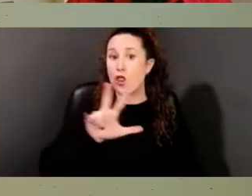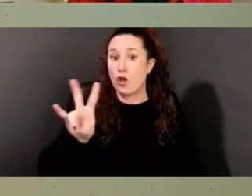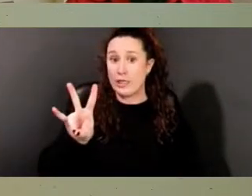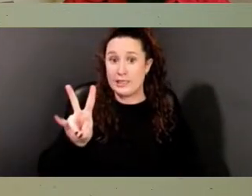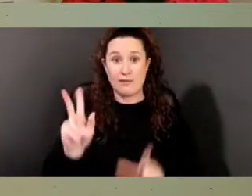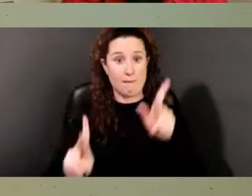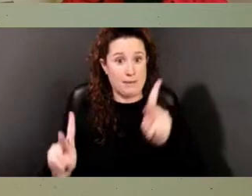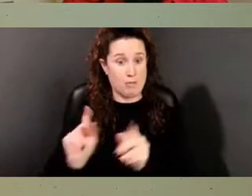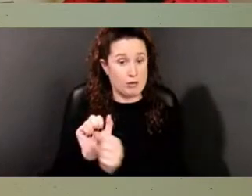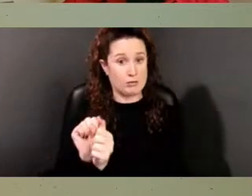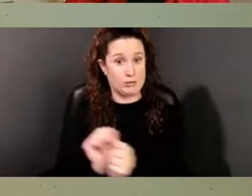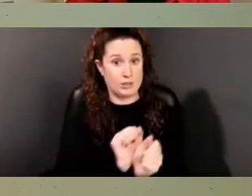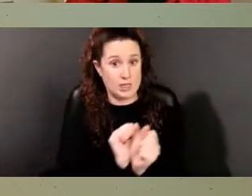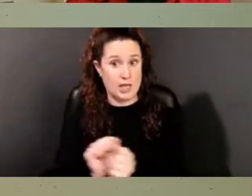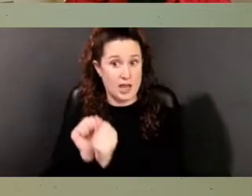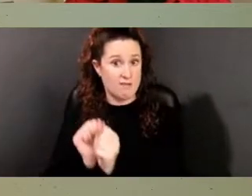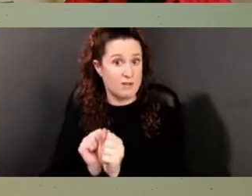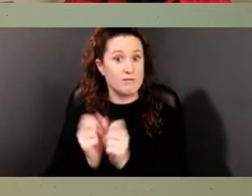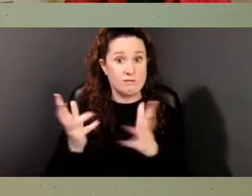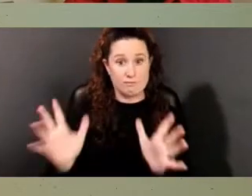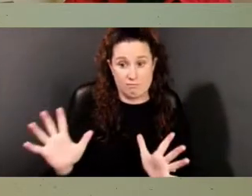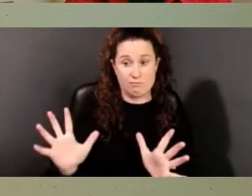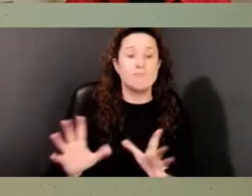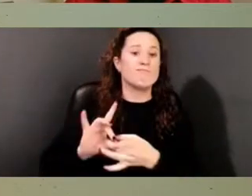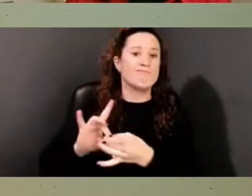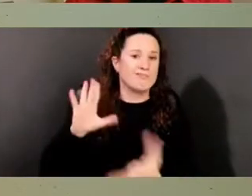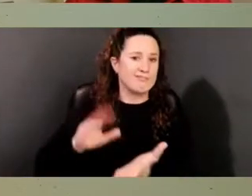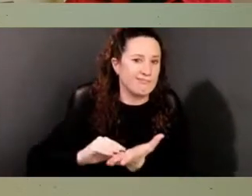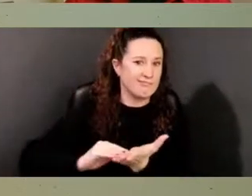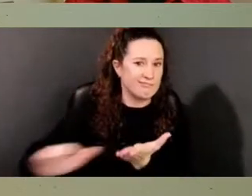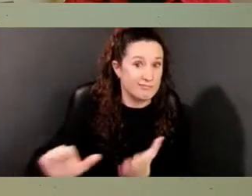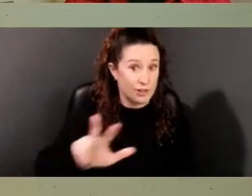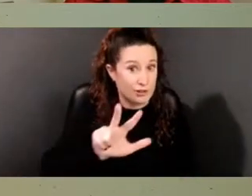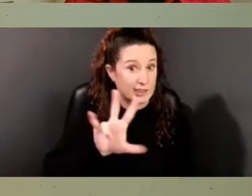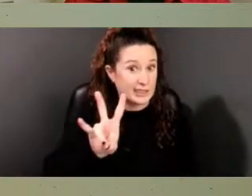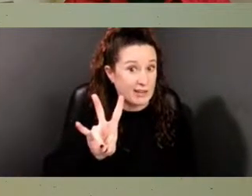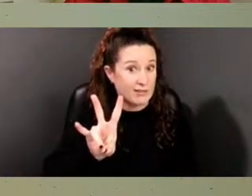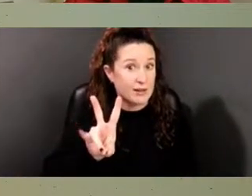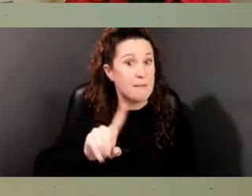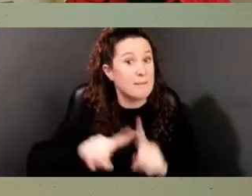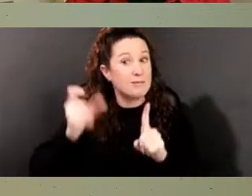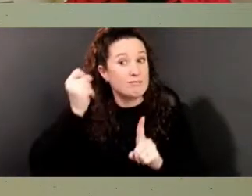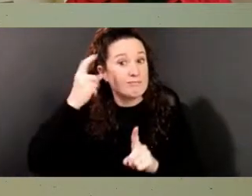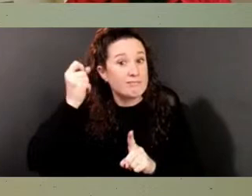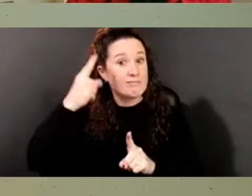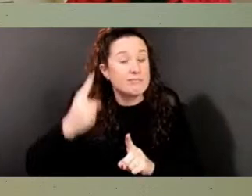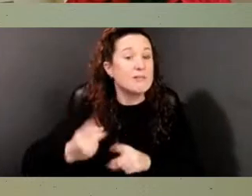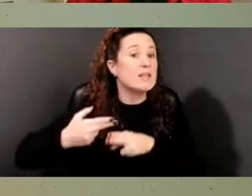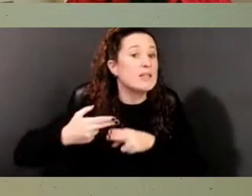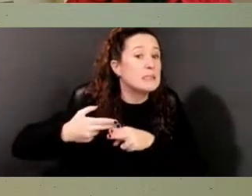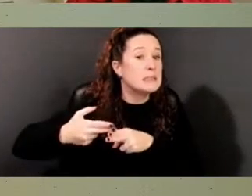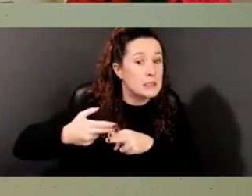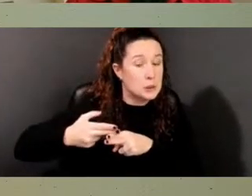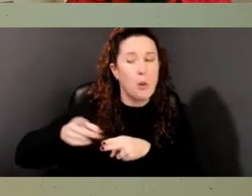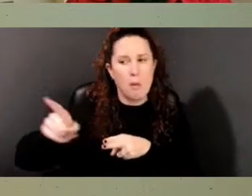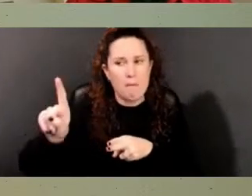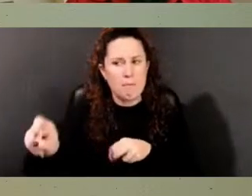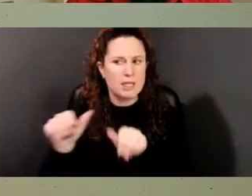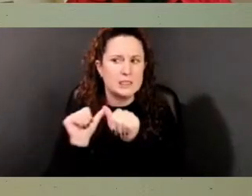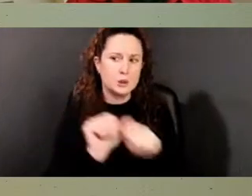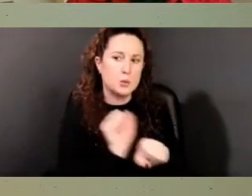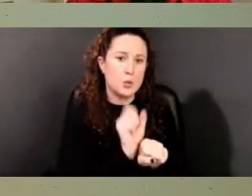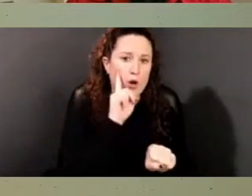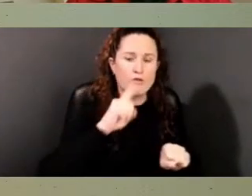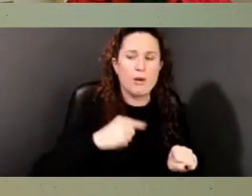individuals he held in bondage, but only on the condition that they continued to work for him for another